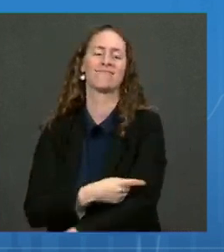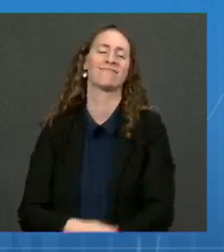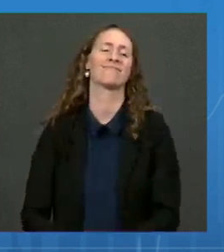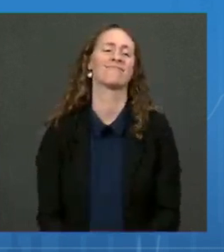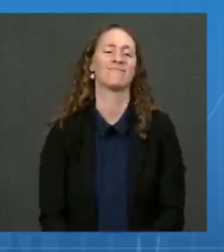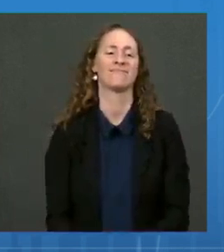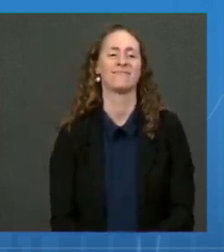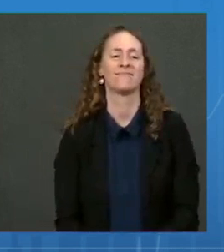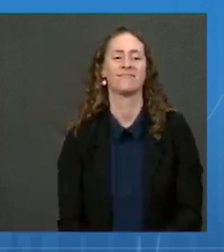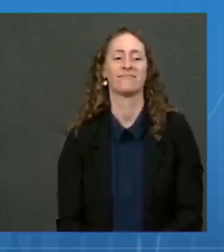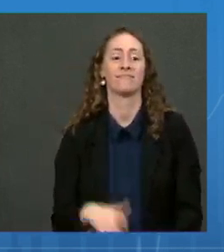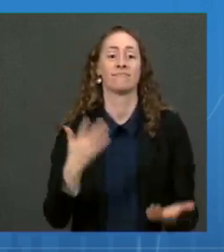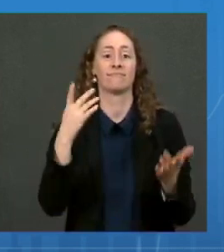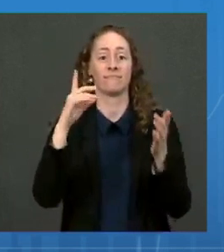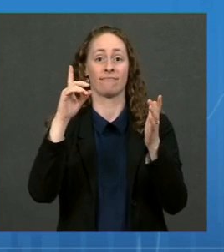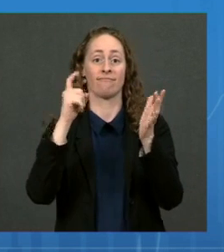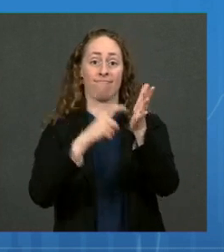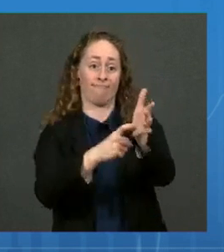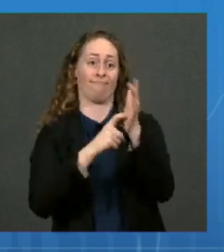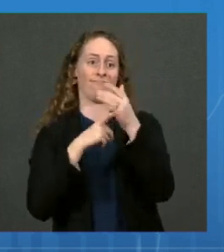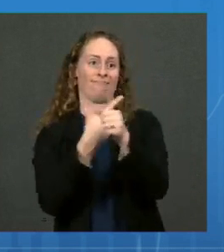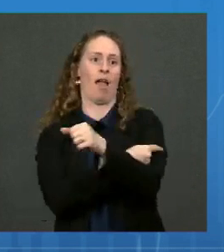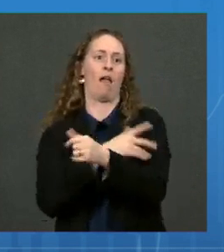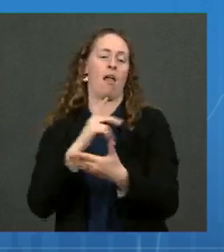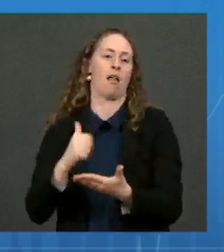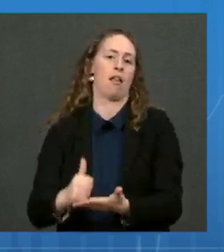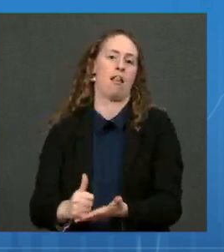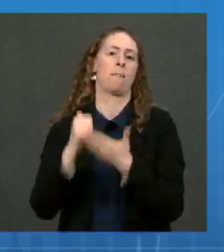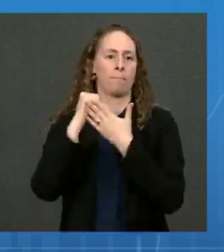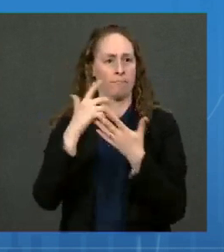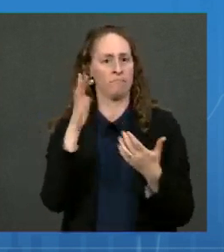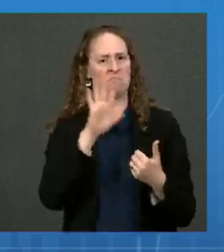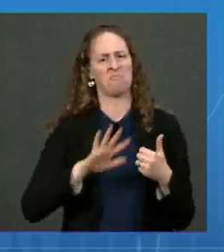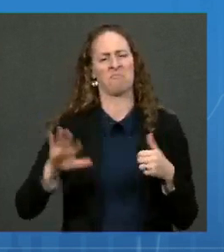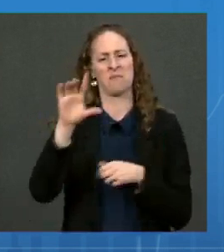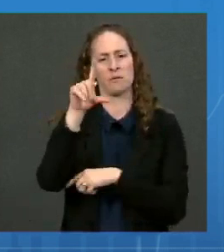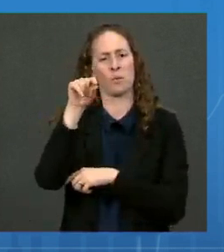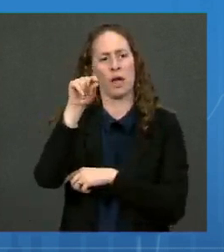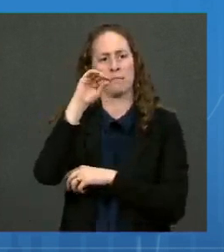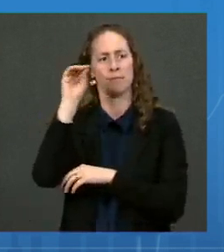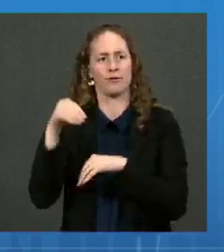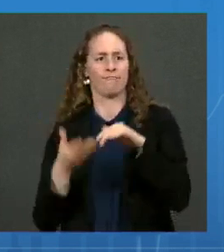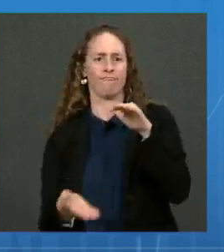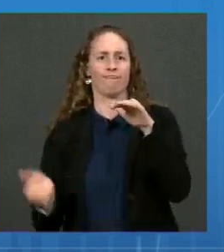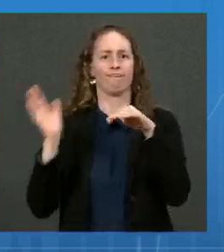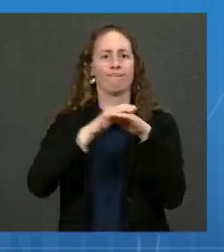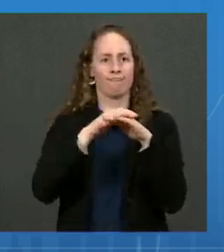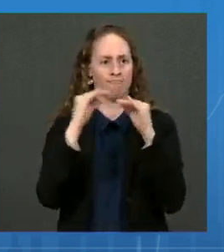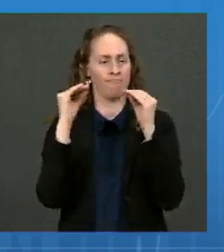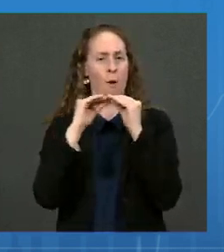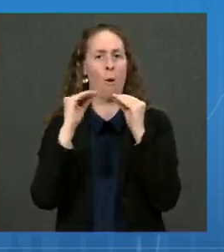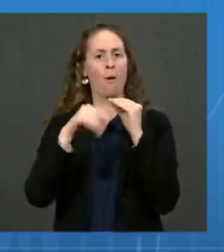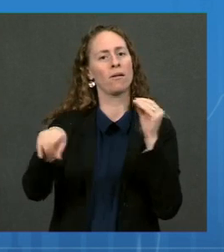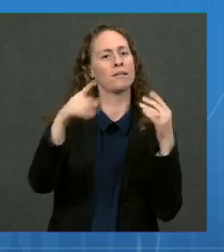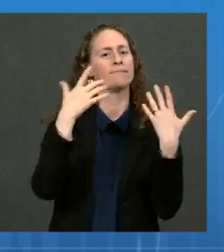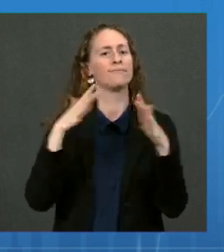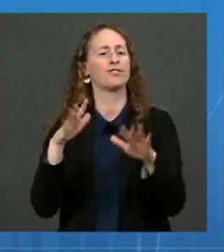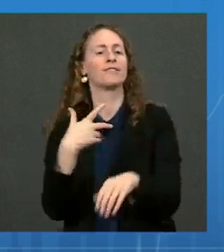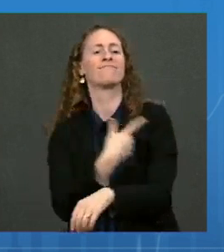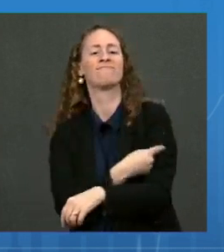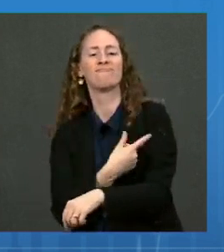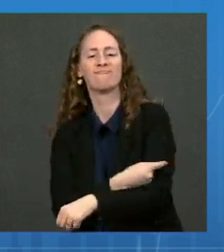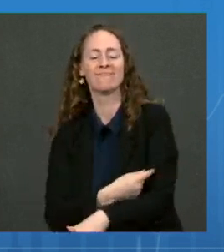have increased vaccination rates by 20-plus percentage points, with organizations routinely seeing their share of fully